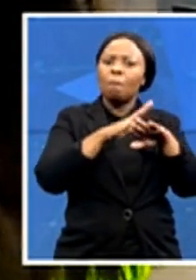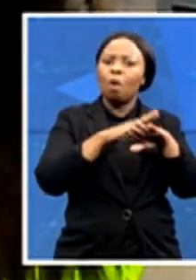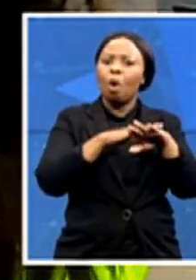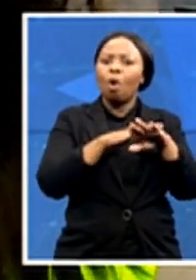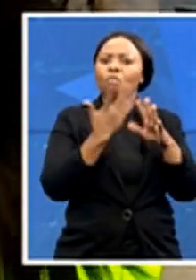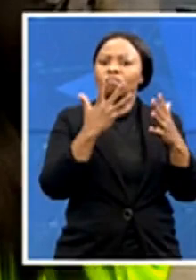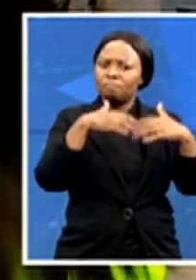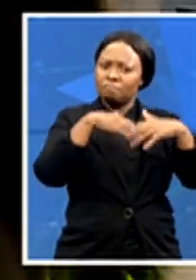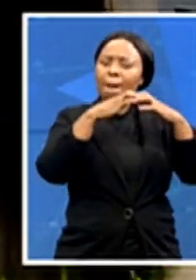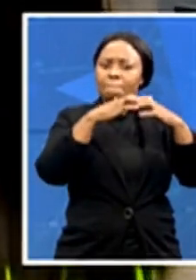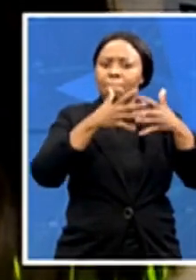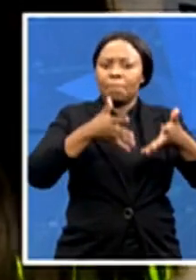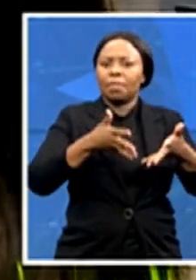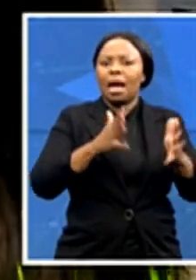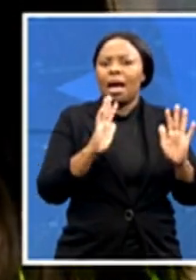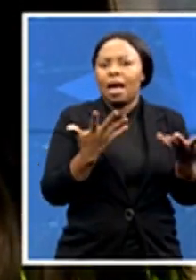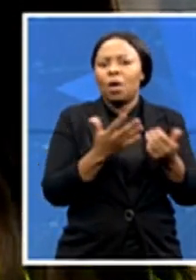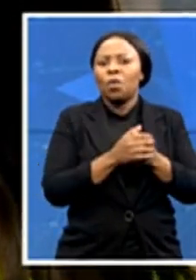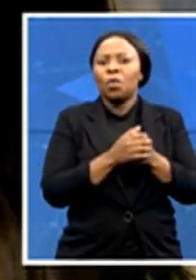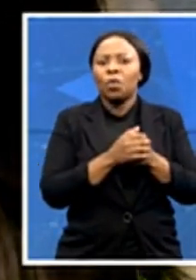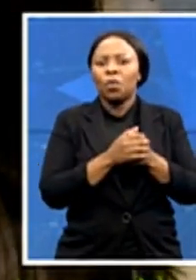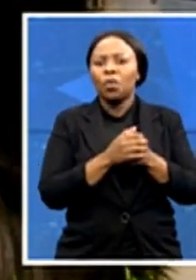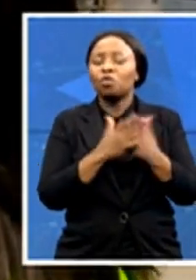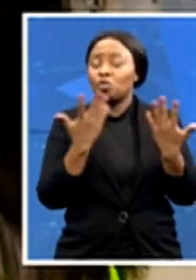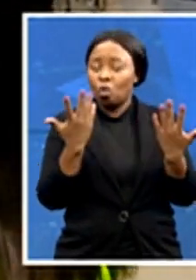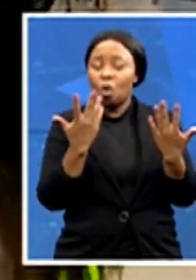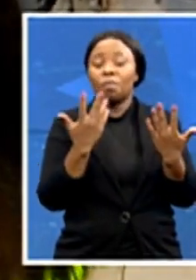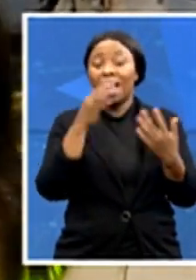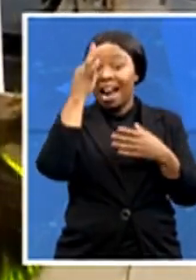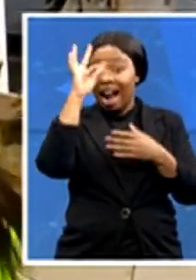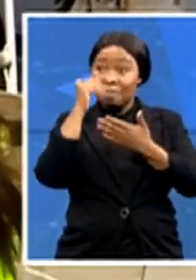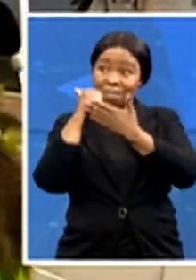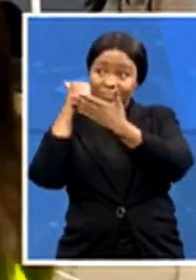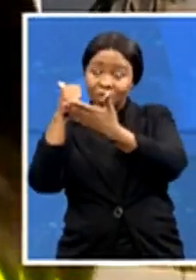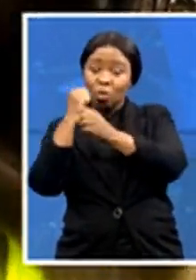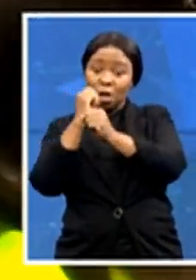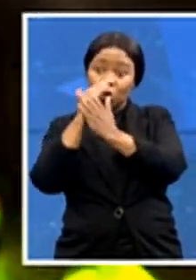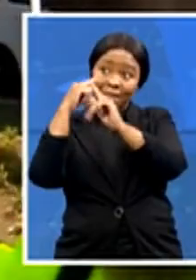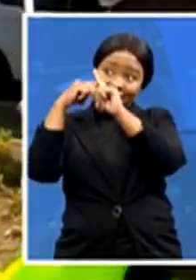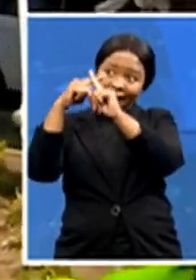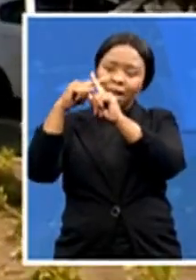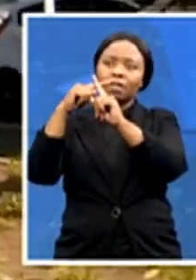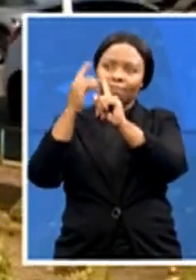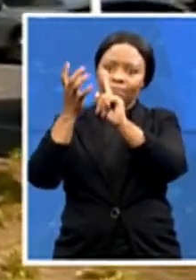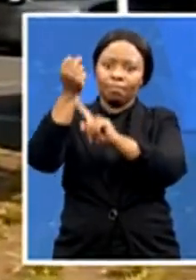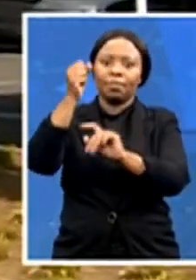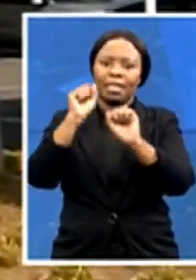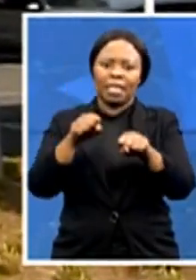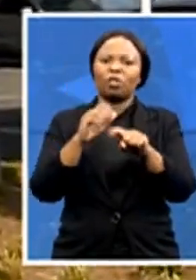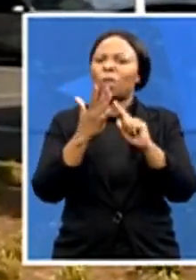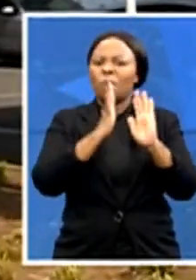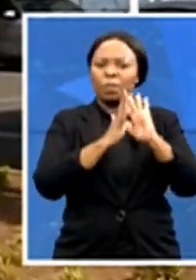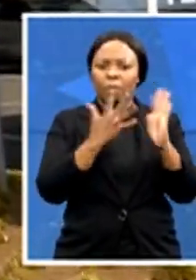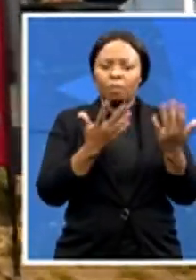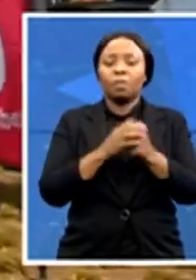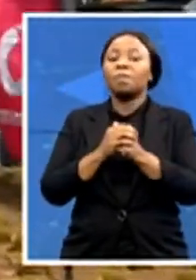will assist our government in reaching those targets they've set with regards to vaccination. Obviously, our numbers are quite low on the uptake for the